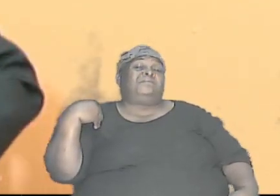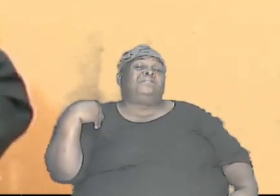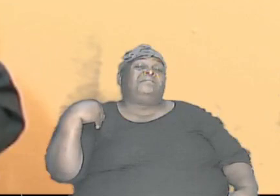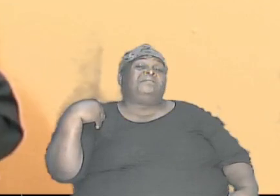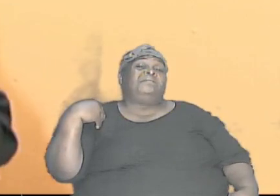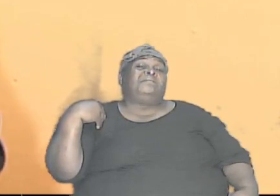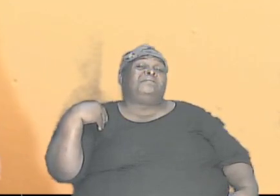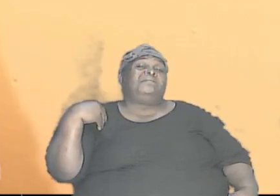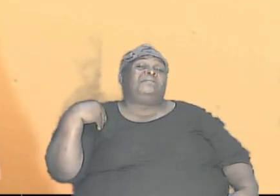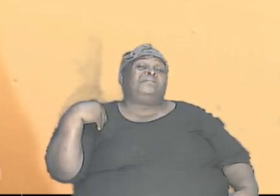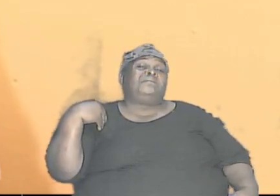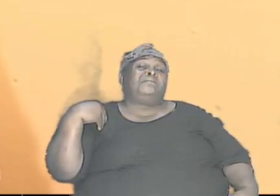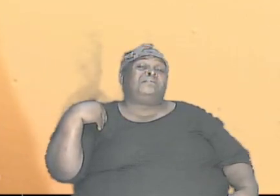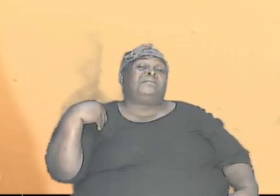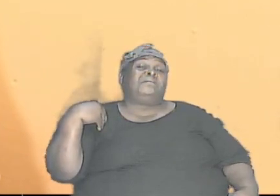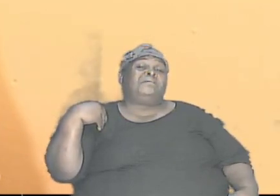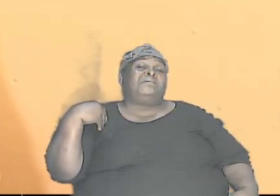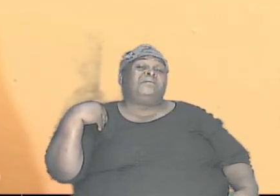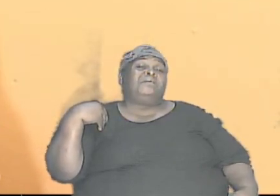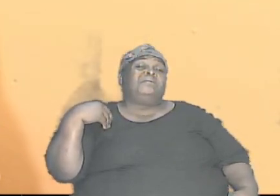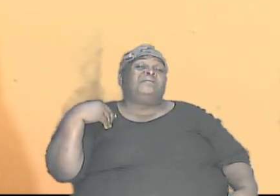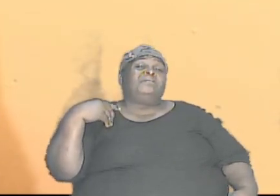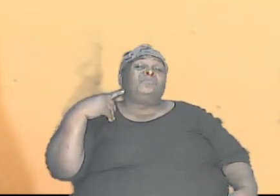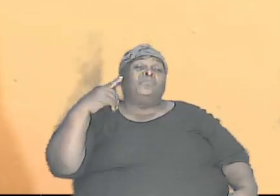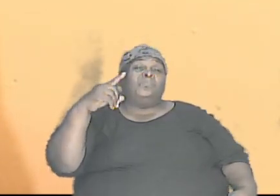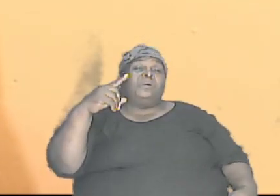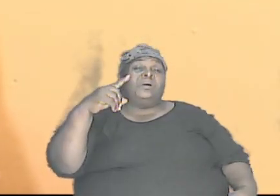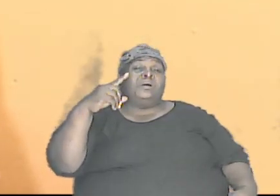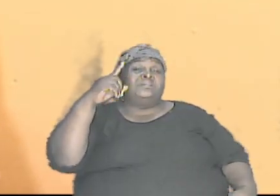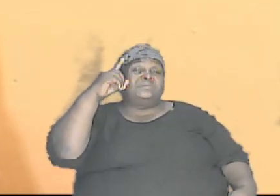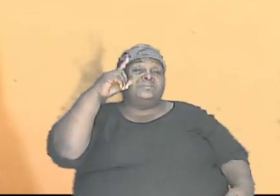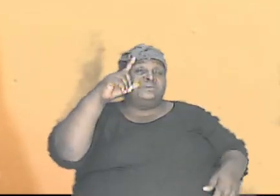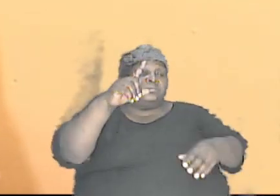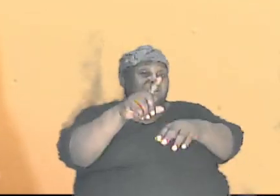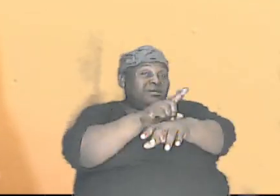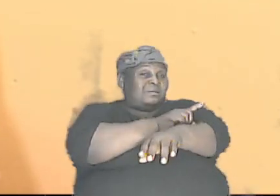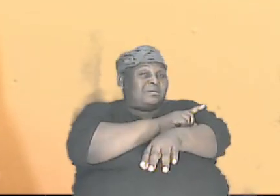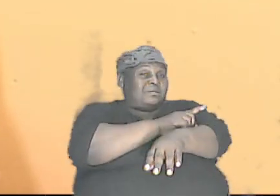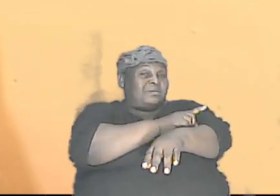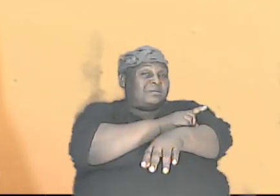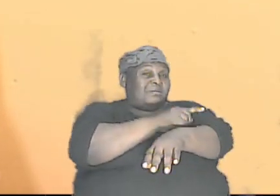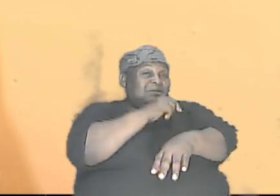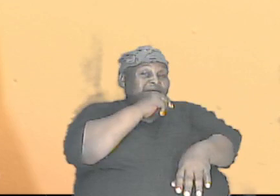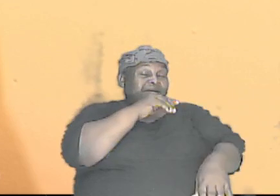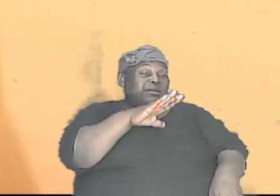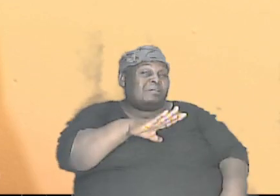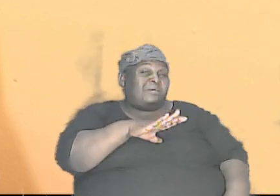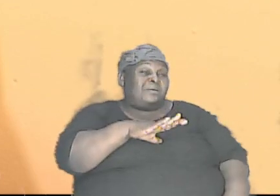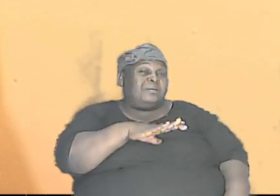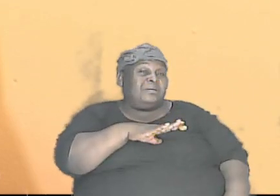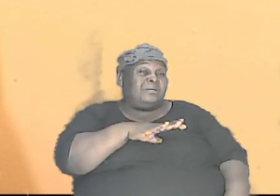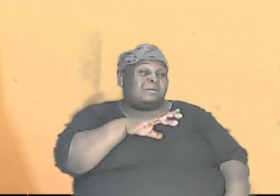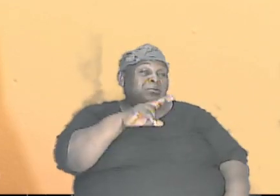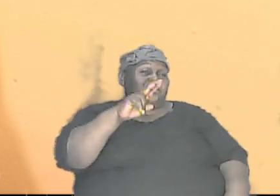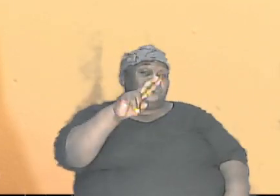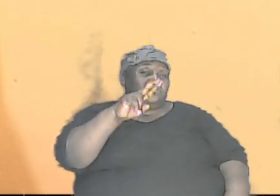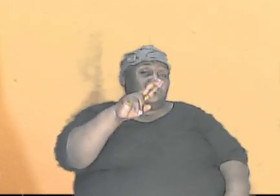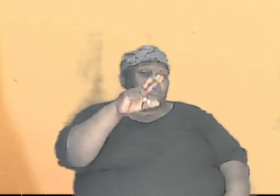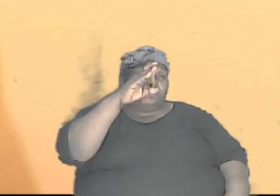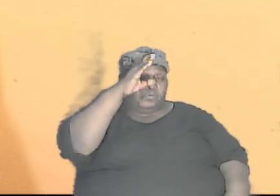and reached them there. But one of the dark ones was a lady, right? Two of the boys